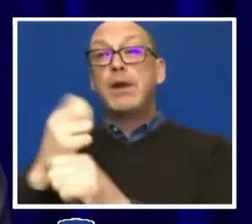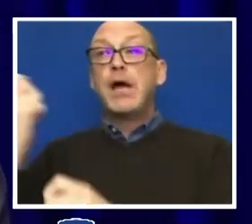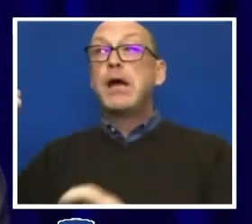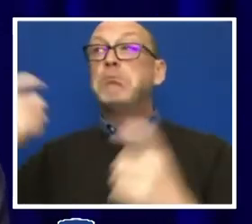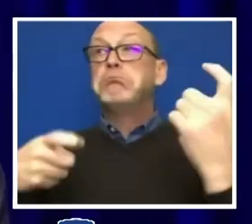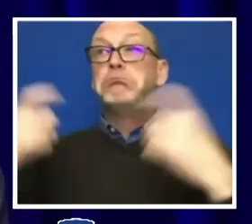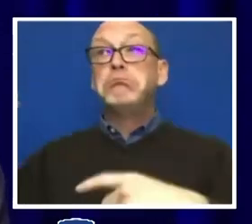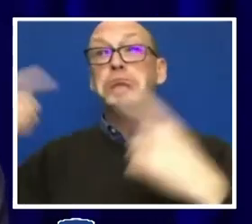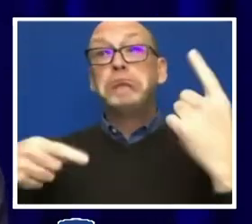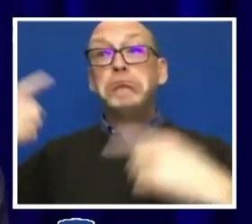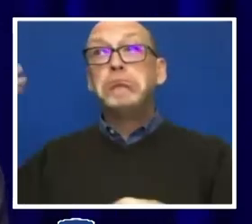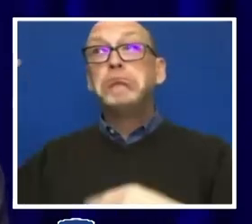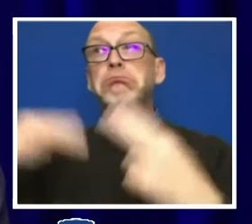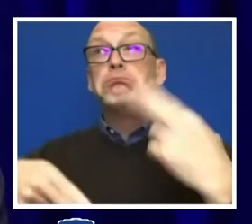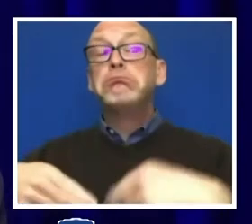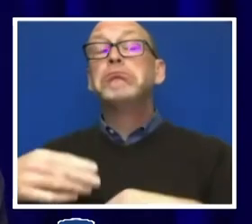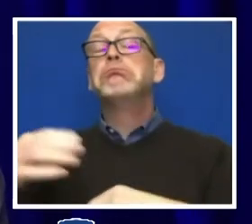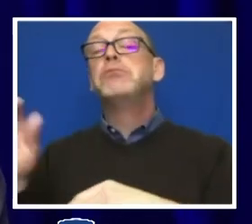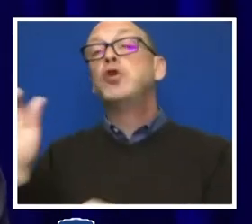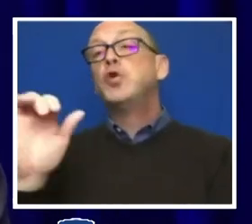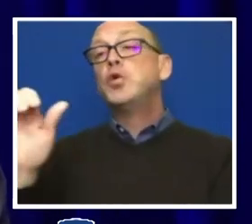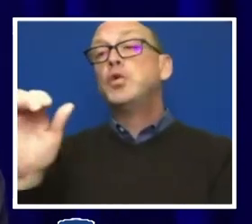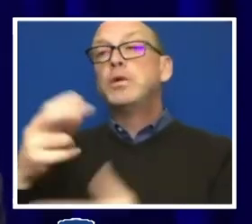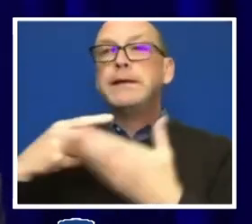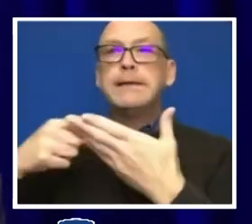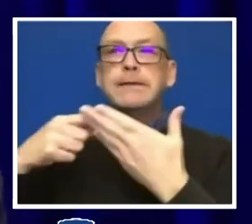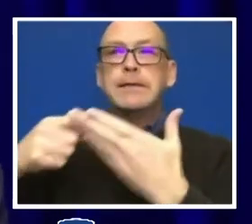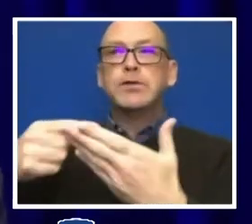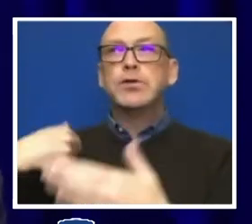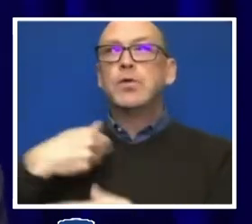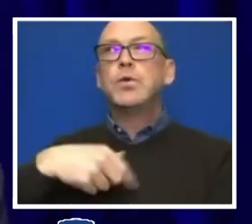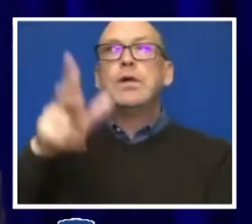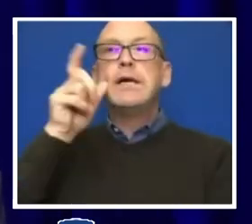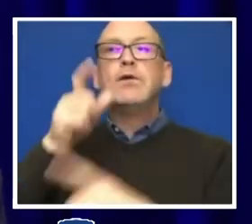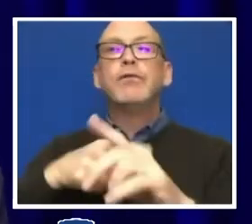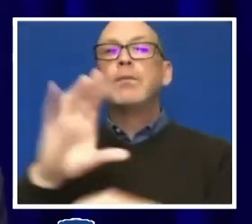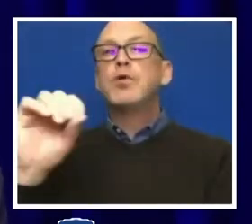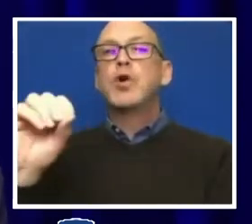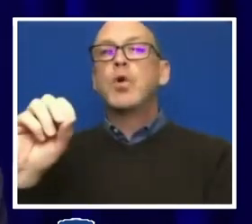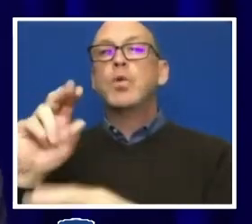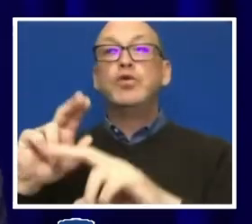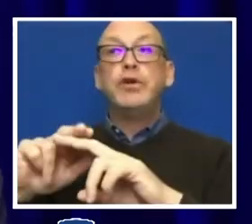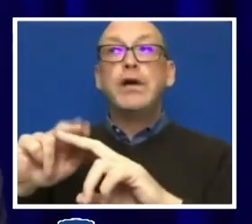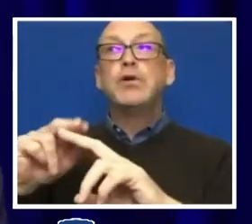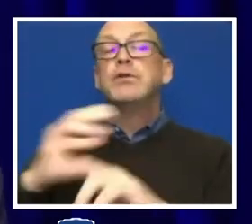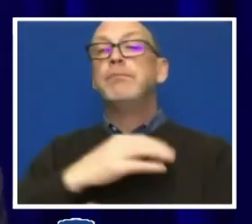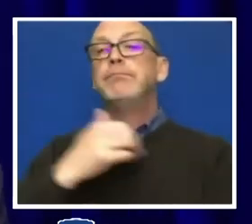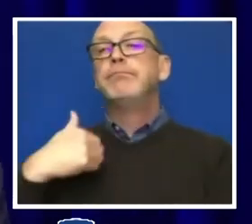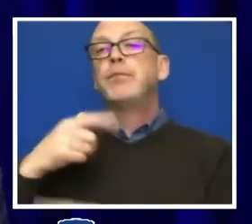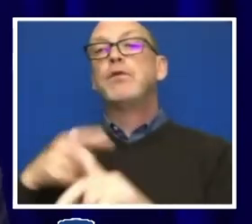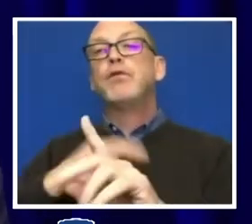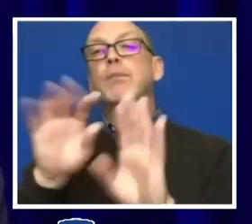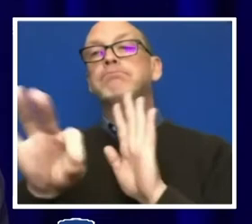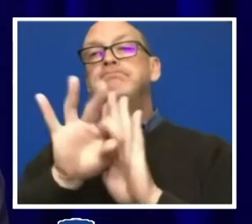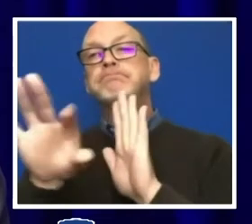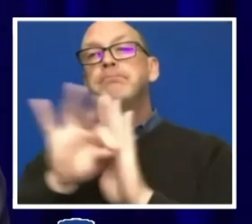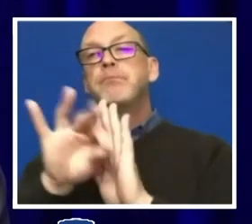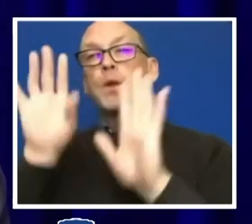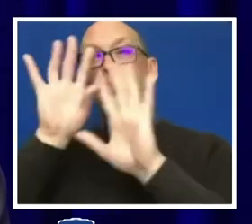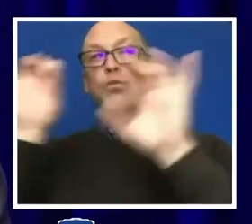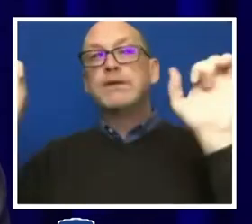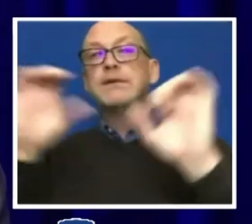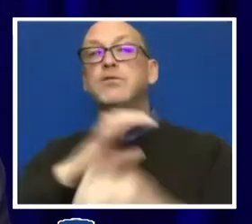In our discussion, we will hear from the co-chairs and members of the Select Penn State Presidential Commission